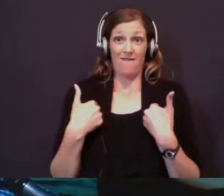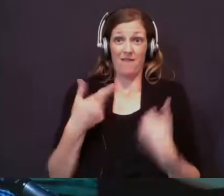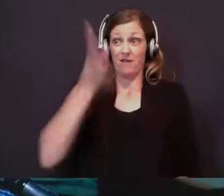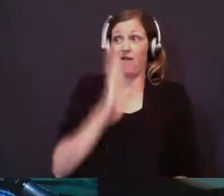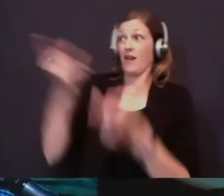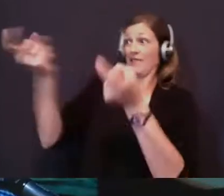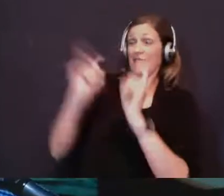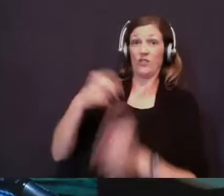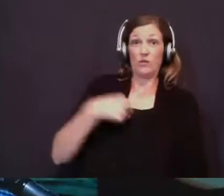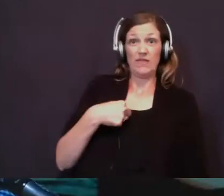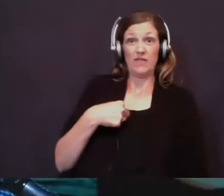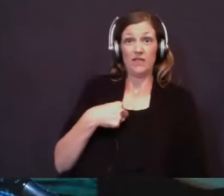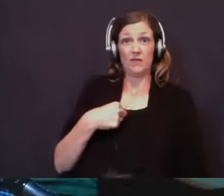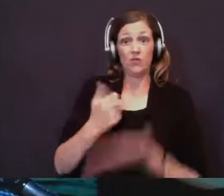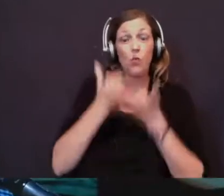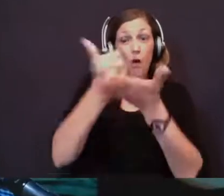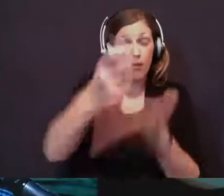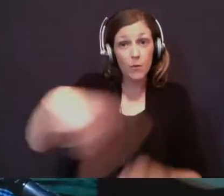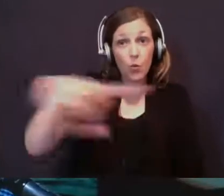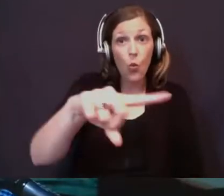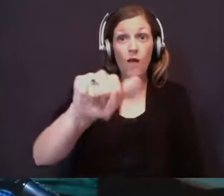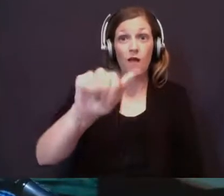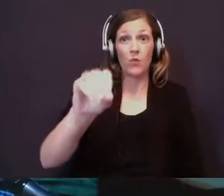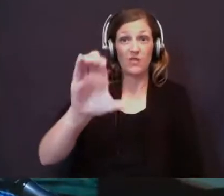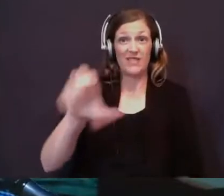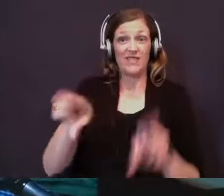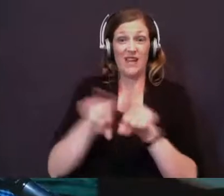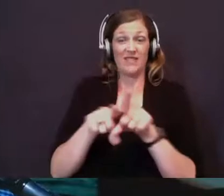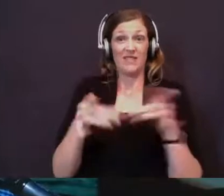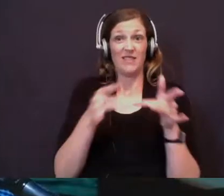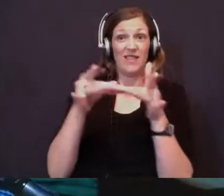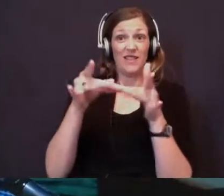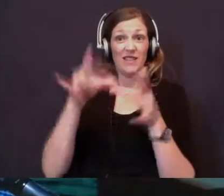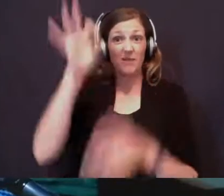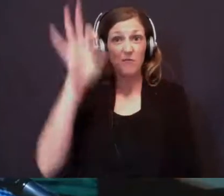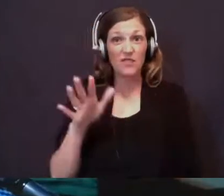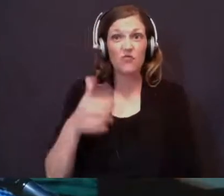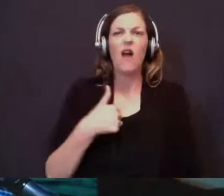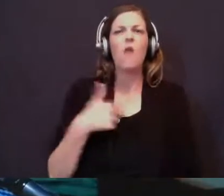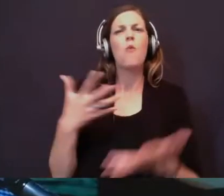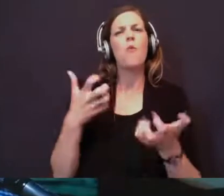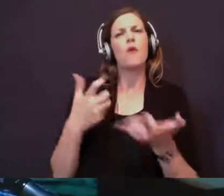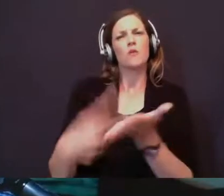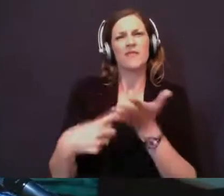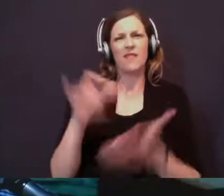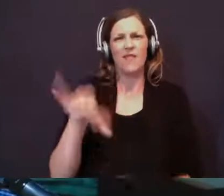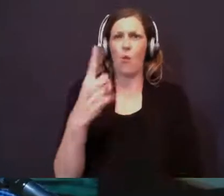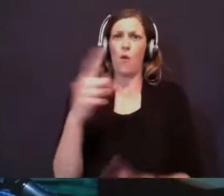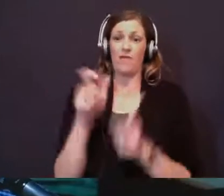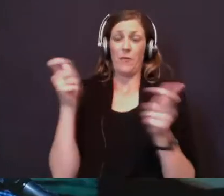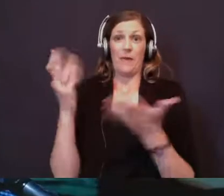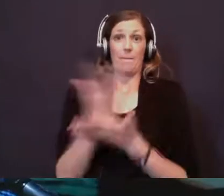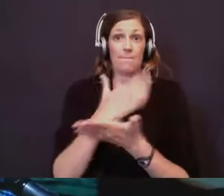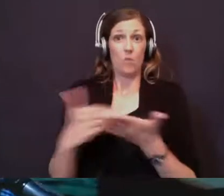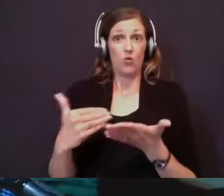to steward here at Austin Oaks Church in the role as lead pastor, and I want to talk about that. One of the major components of this